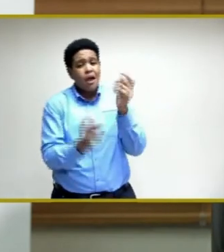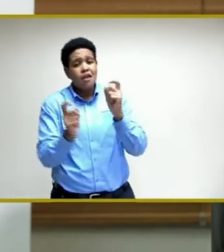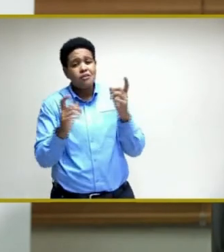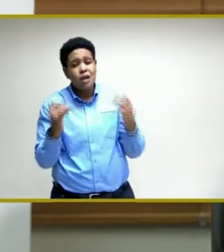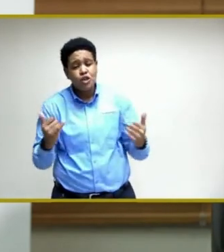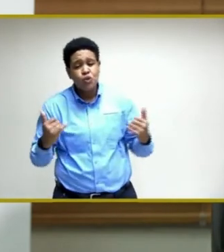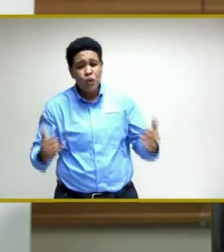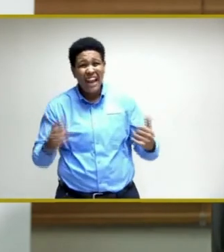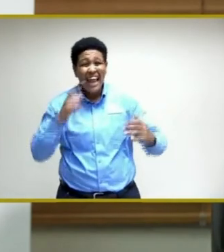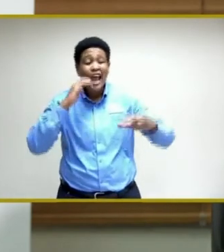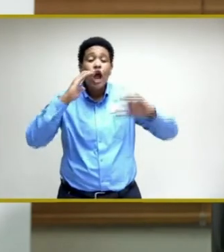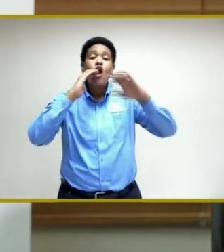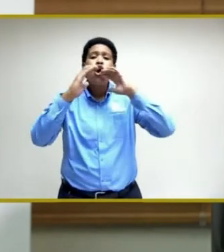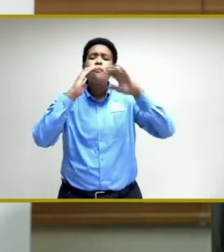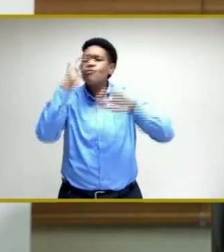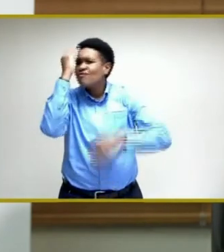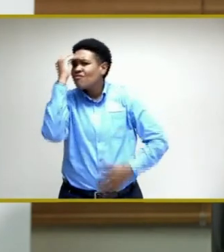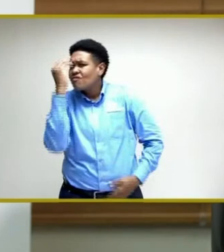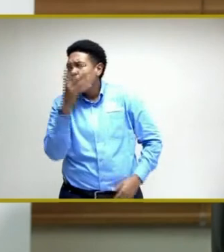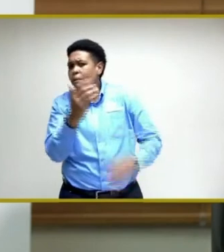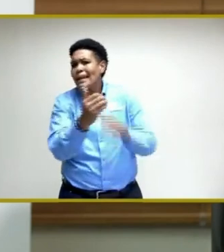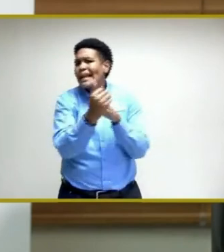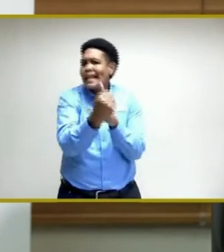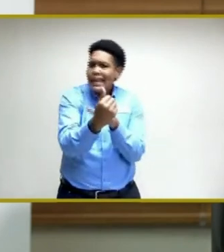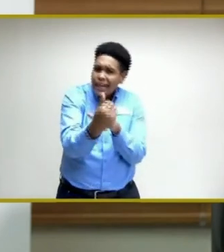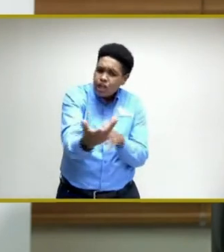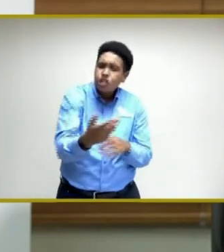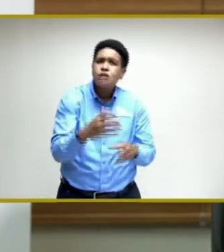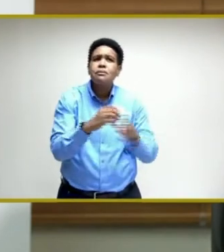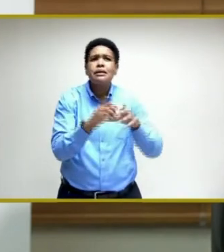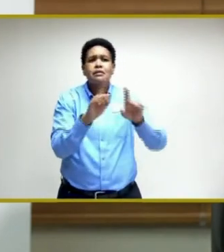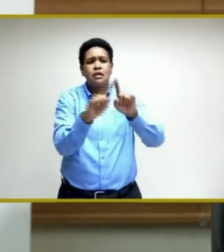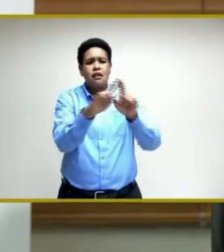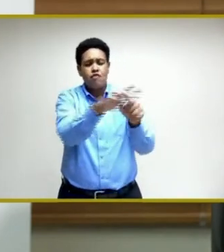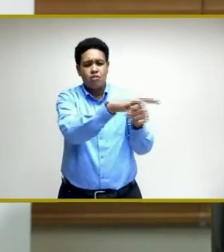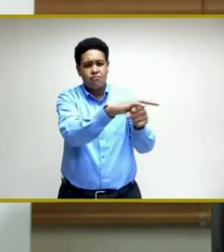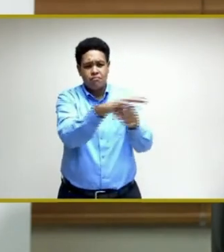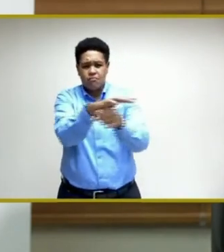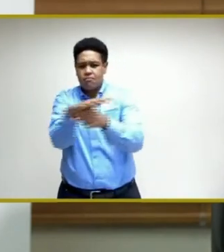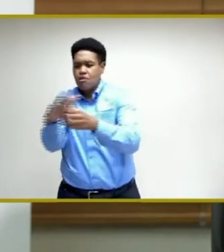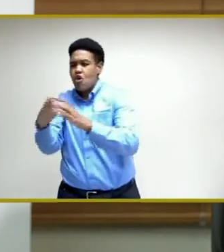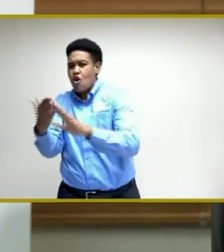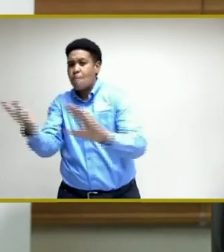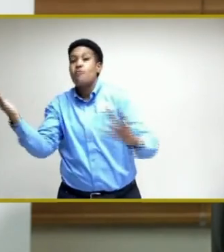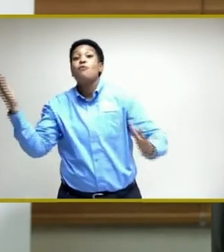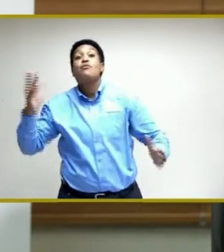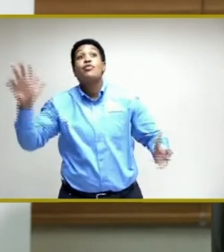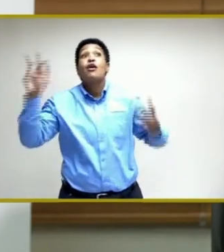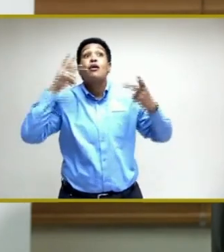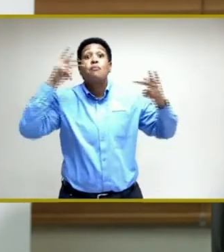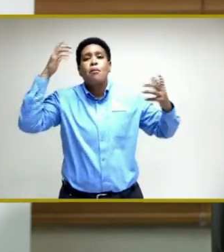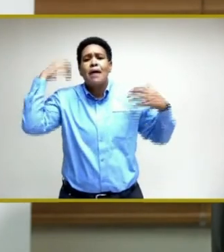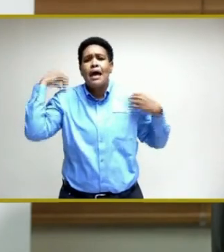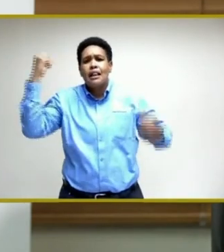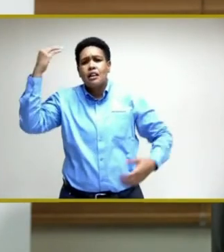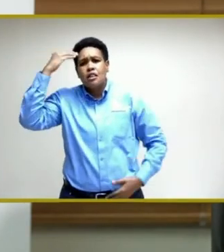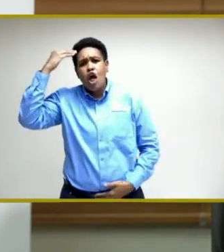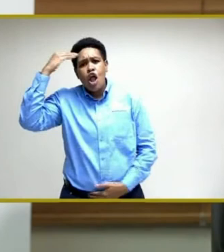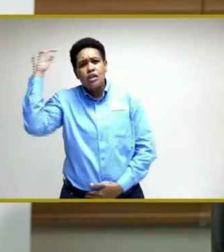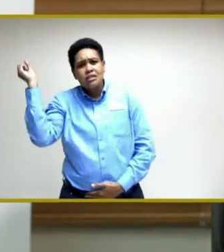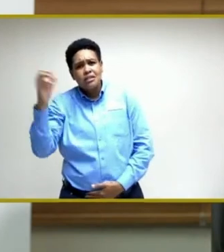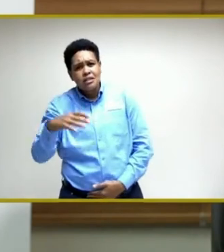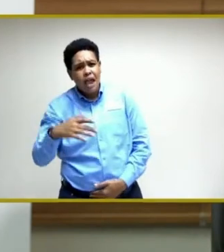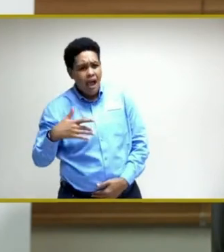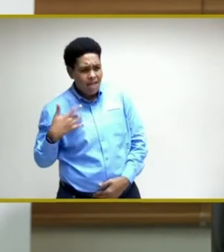communicating with leadership in the respective communities. Bring their public health knowledge and